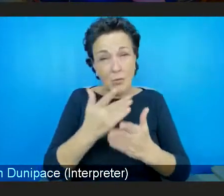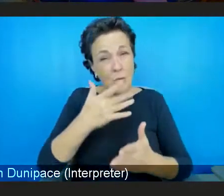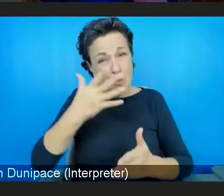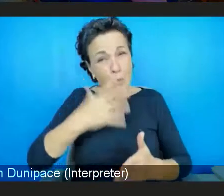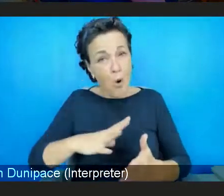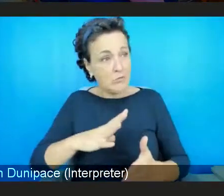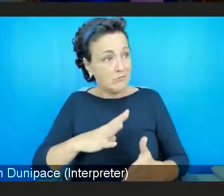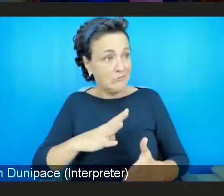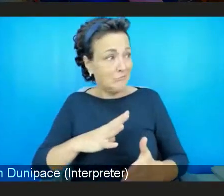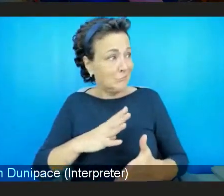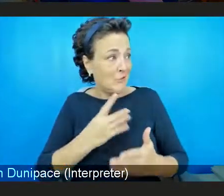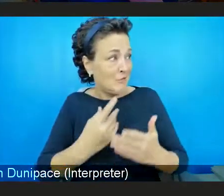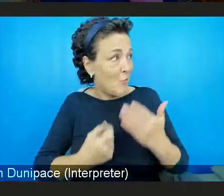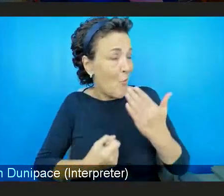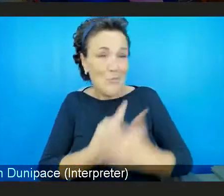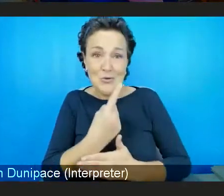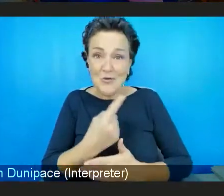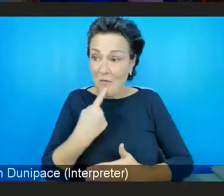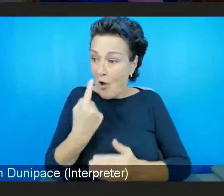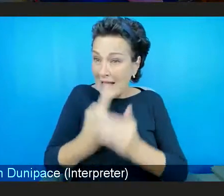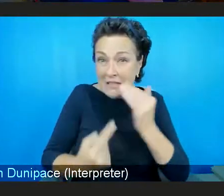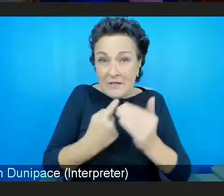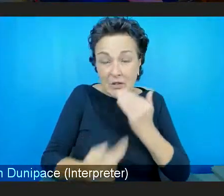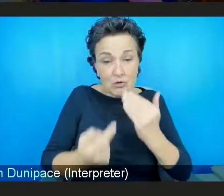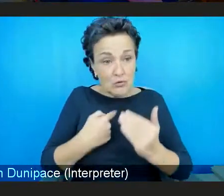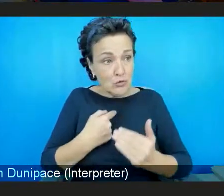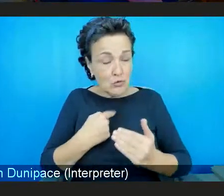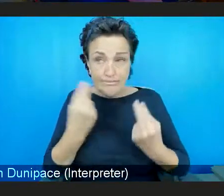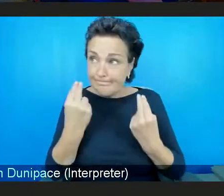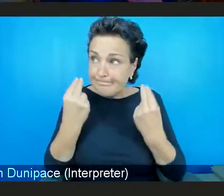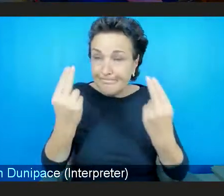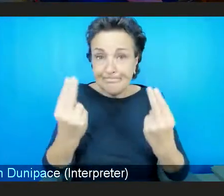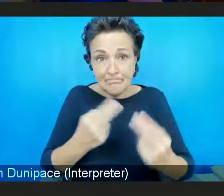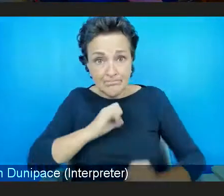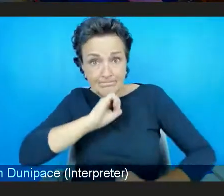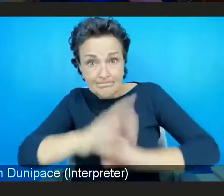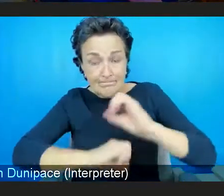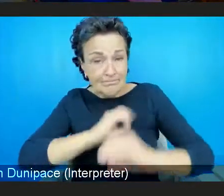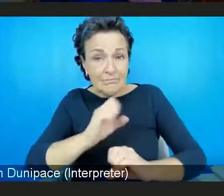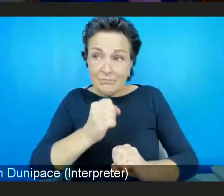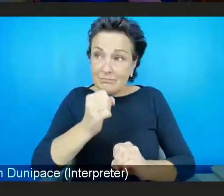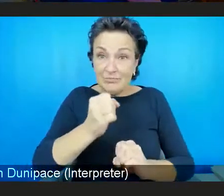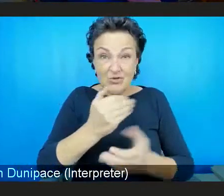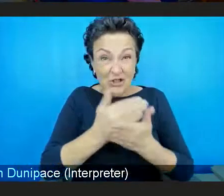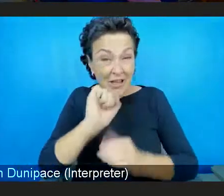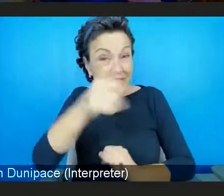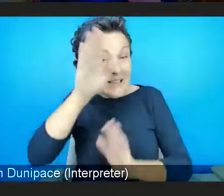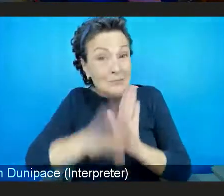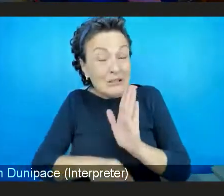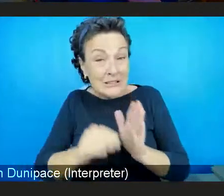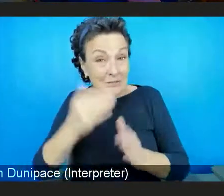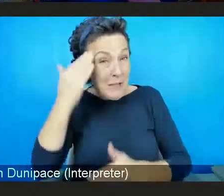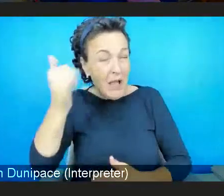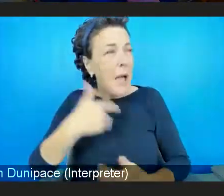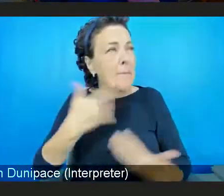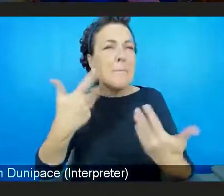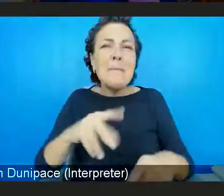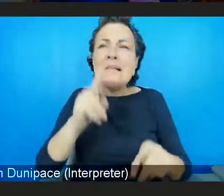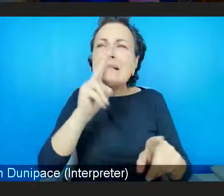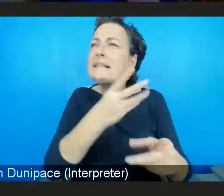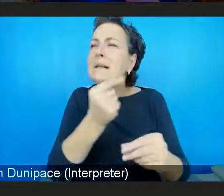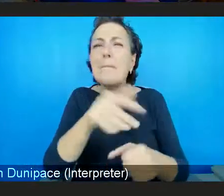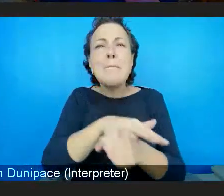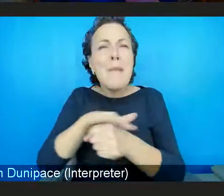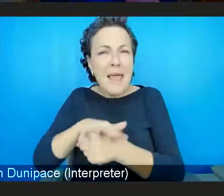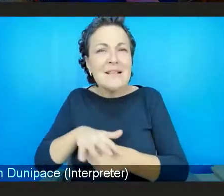forward and to share their experience of mental health. And I think I've read a few places that, you know, would